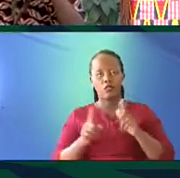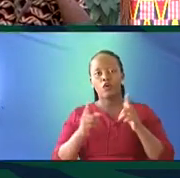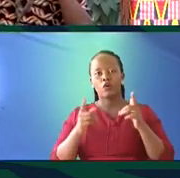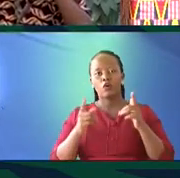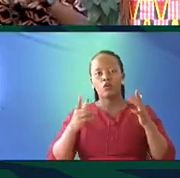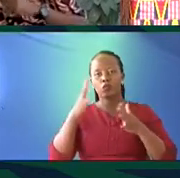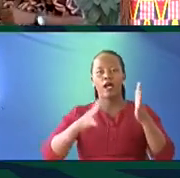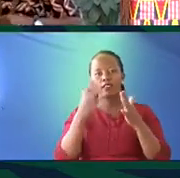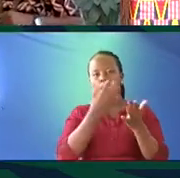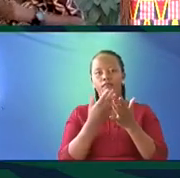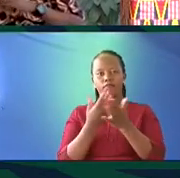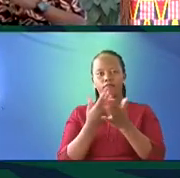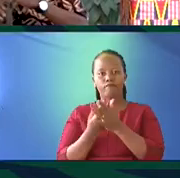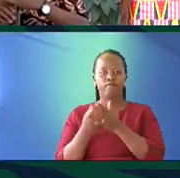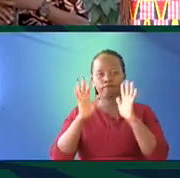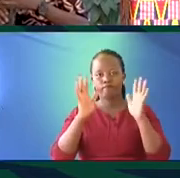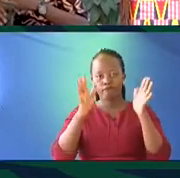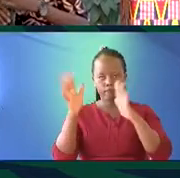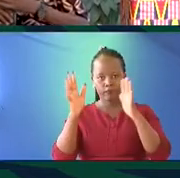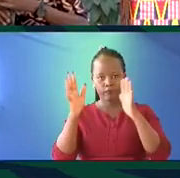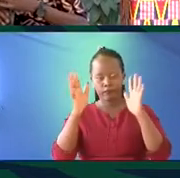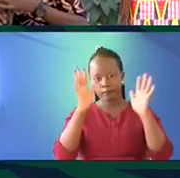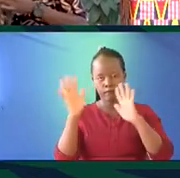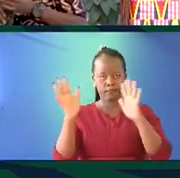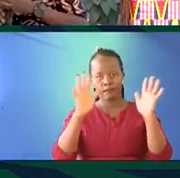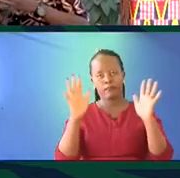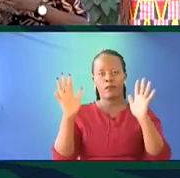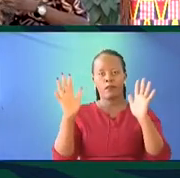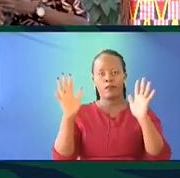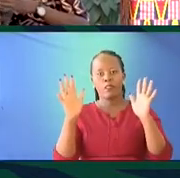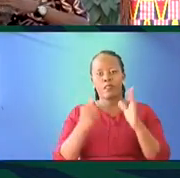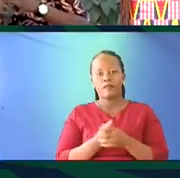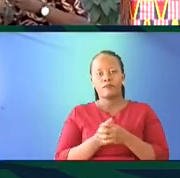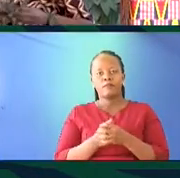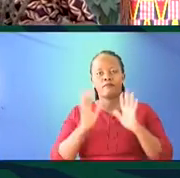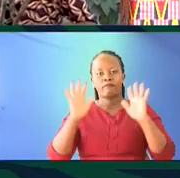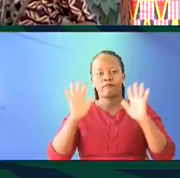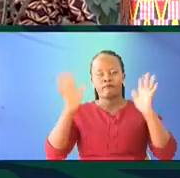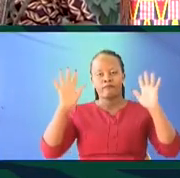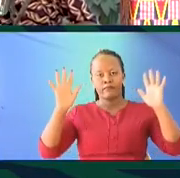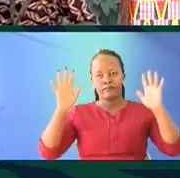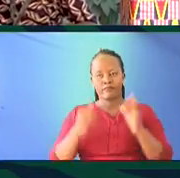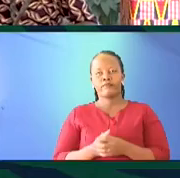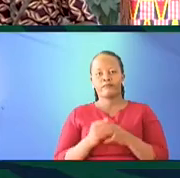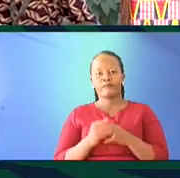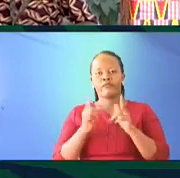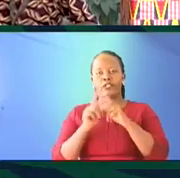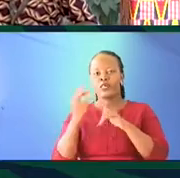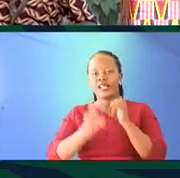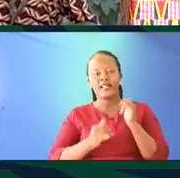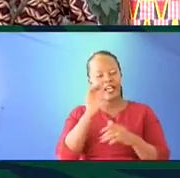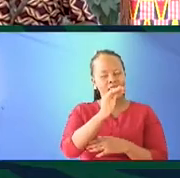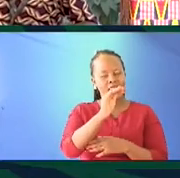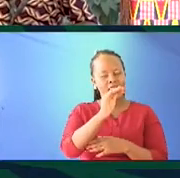happily doing. So thank you. Let me give a sign-out, a shout-out to the sign language interpreters. I will come back to you at the end. I was going to ask